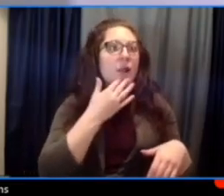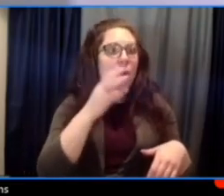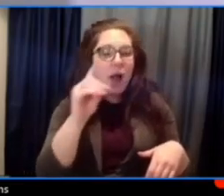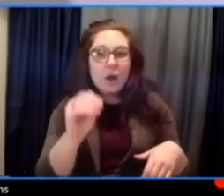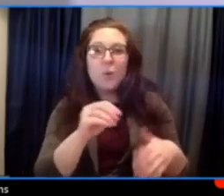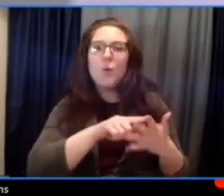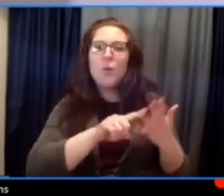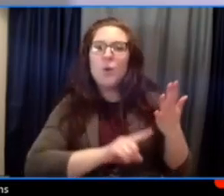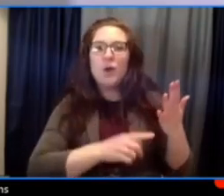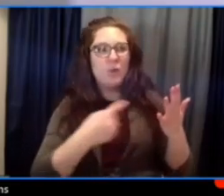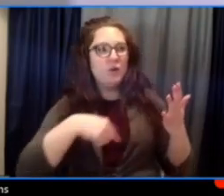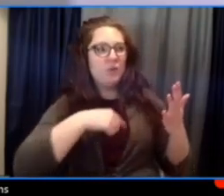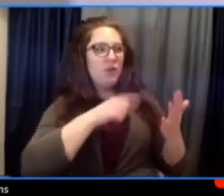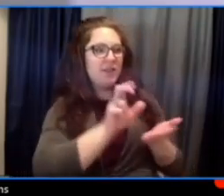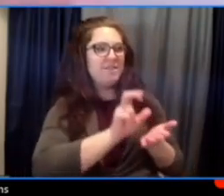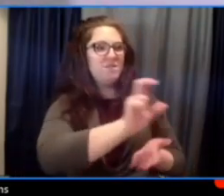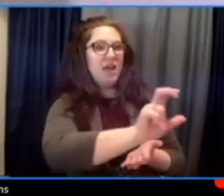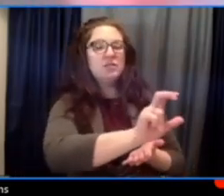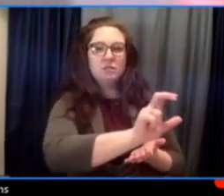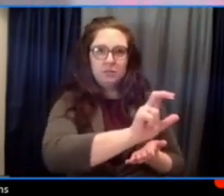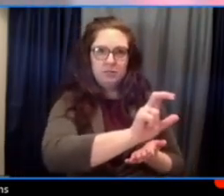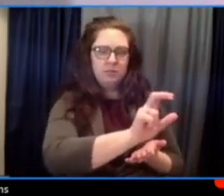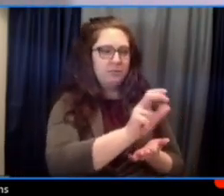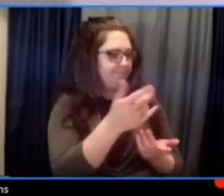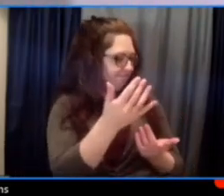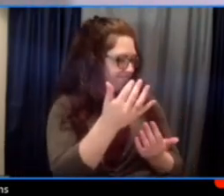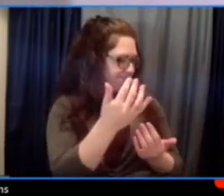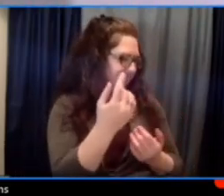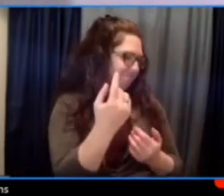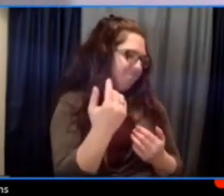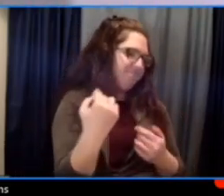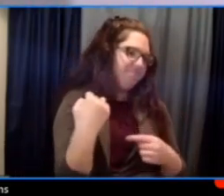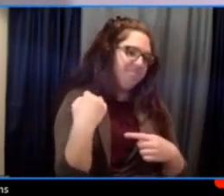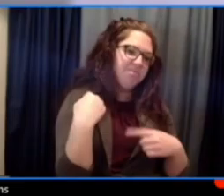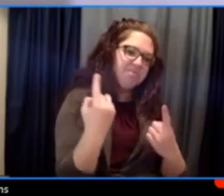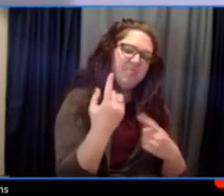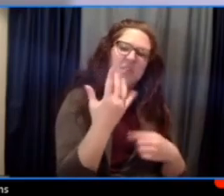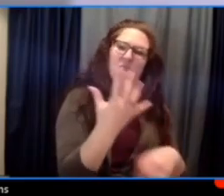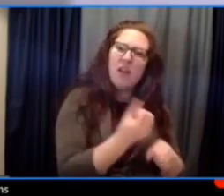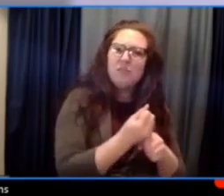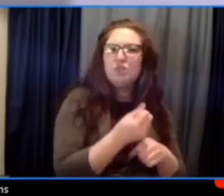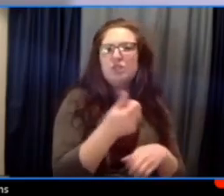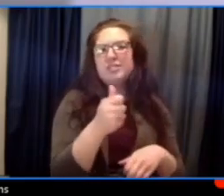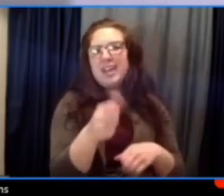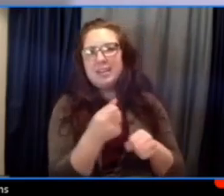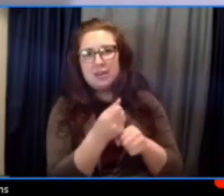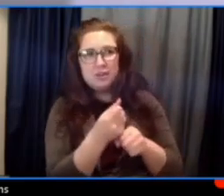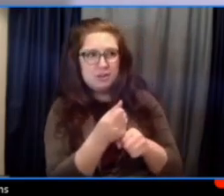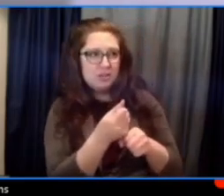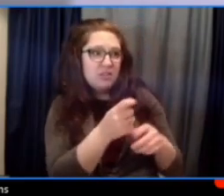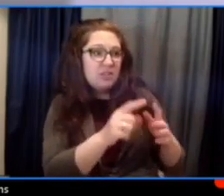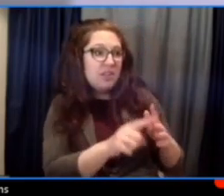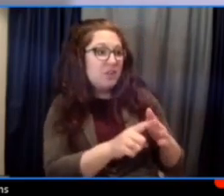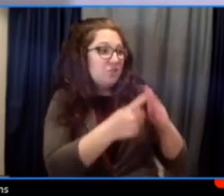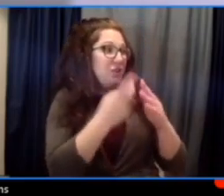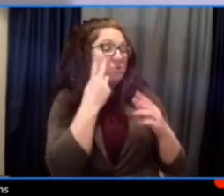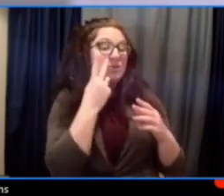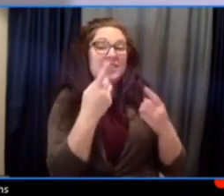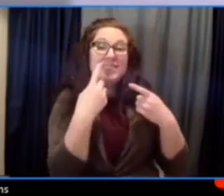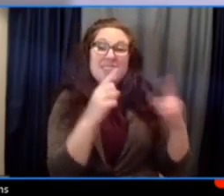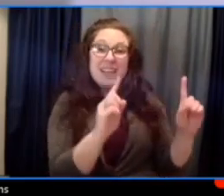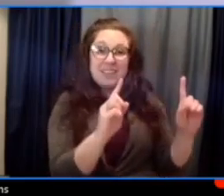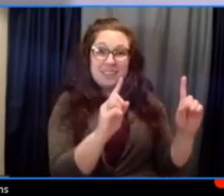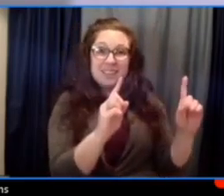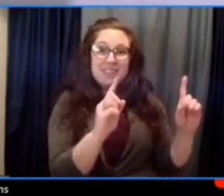over the last five, 10 plus years, and those investments are coming to fruition. And now we have a model